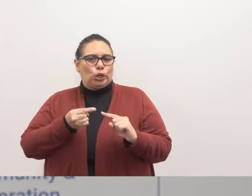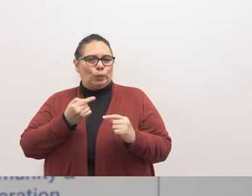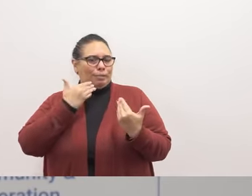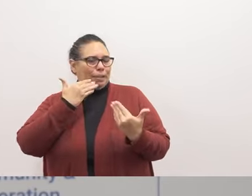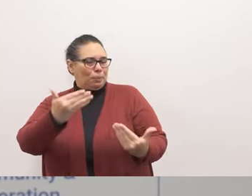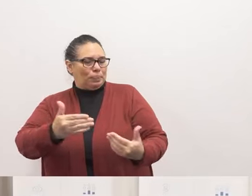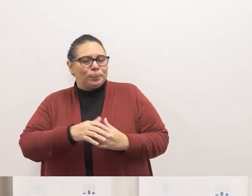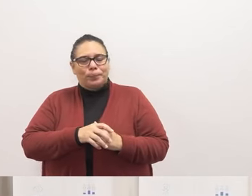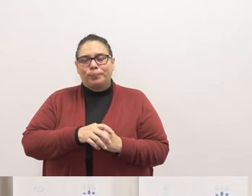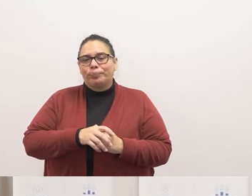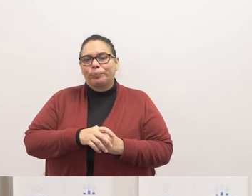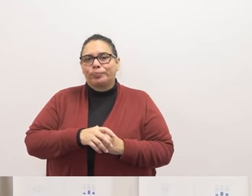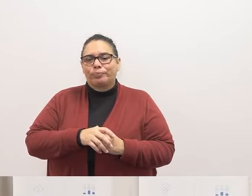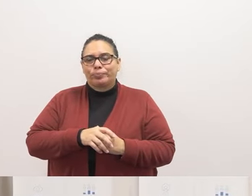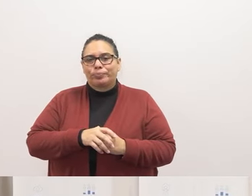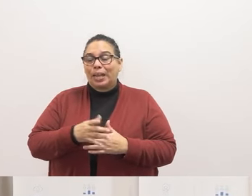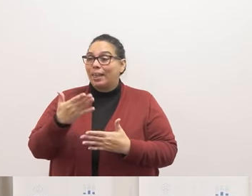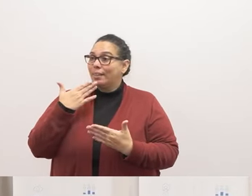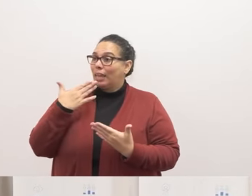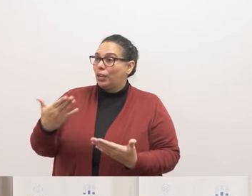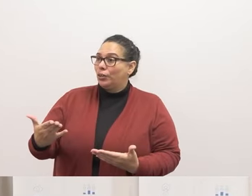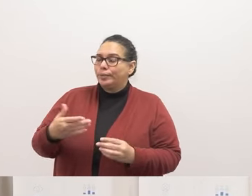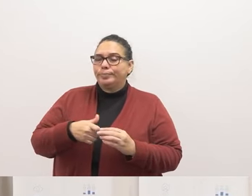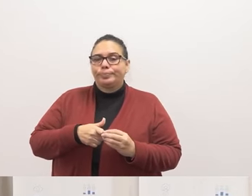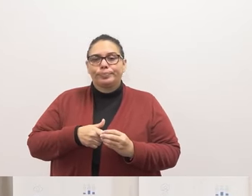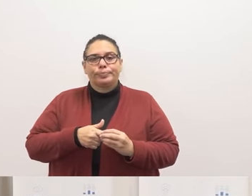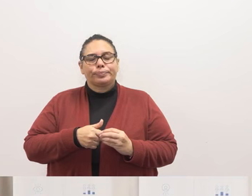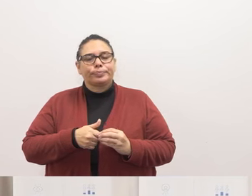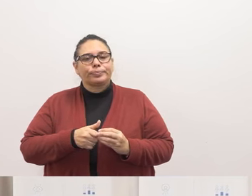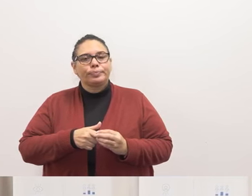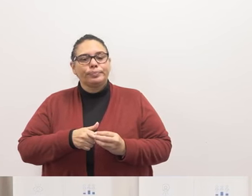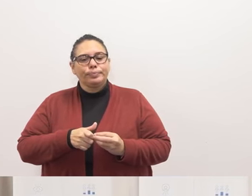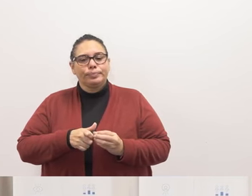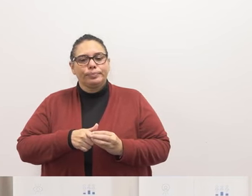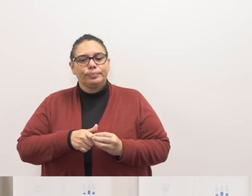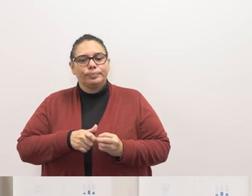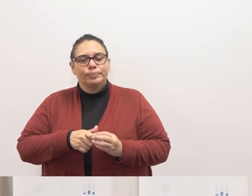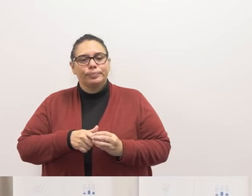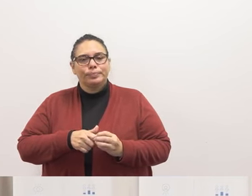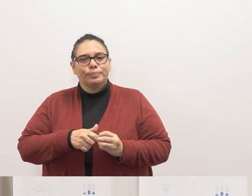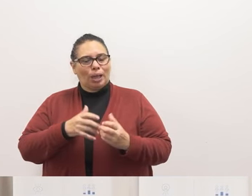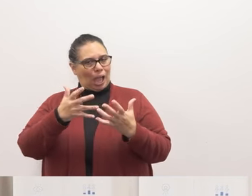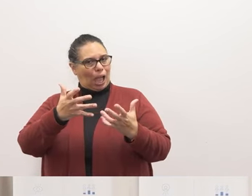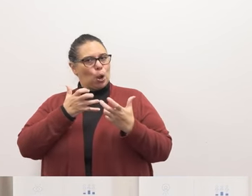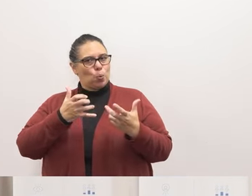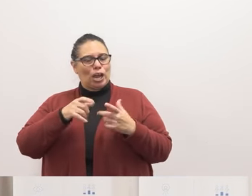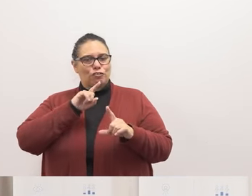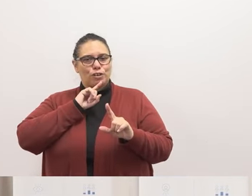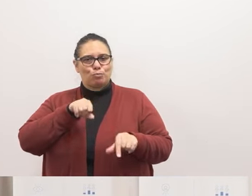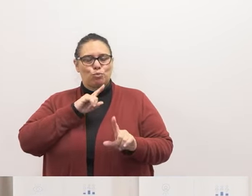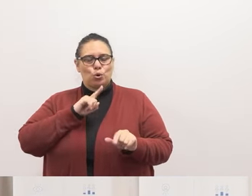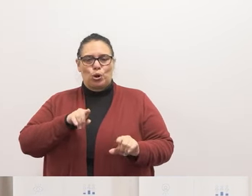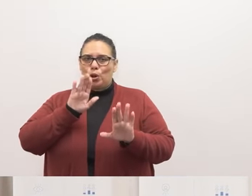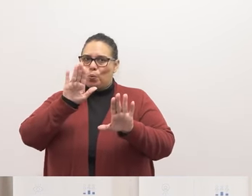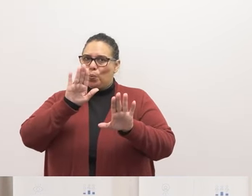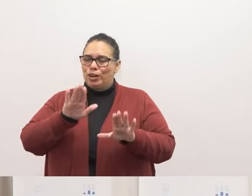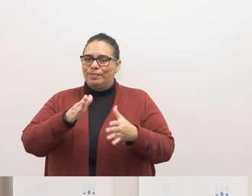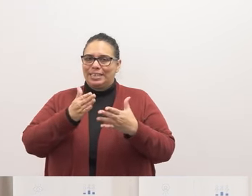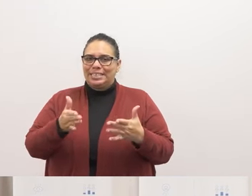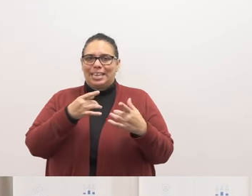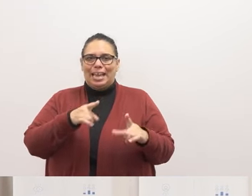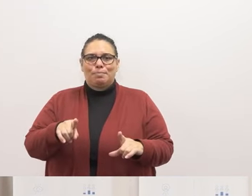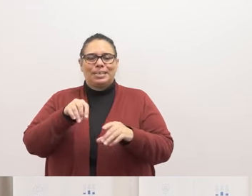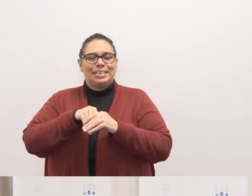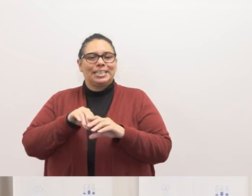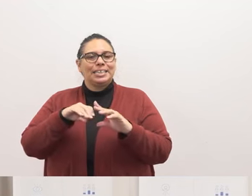thank you um i want to report on a lot of really wonderful things happening in the